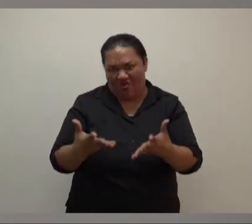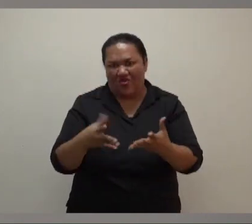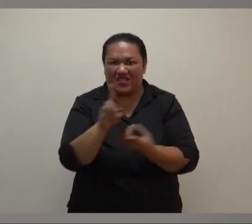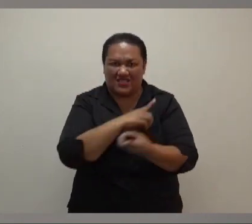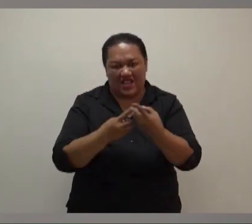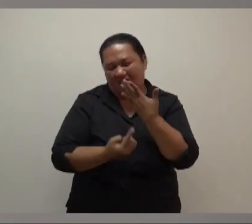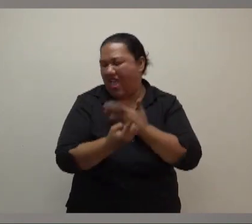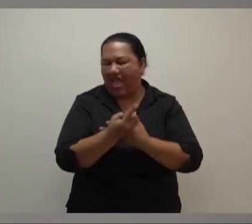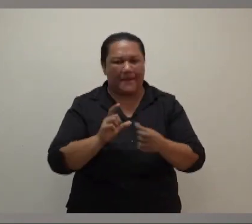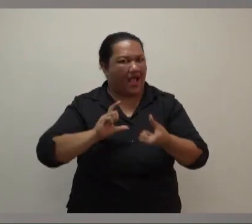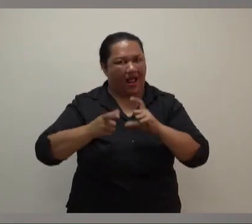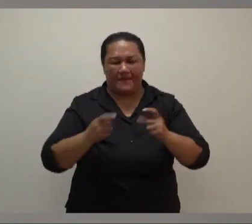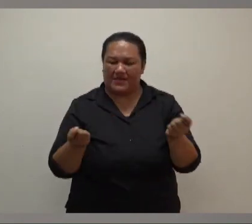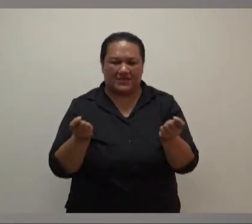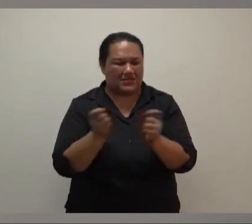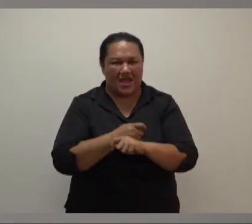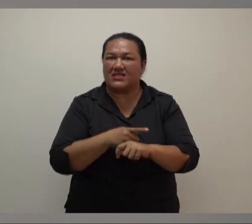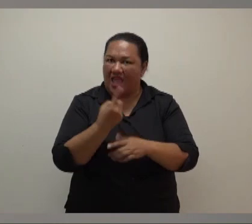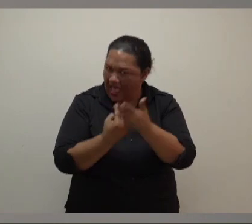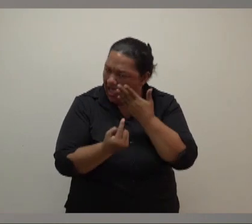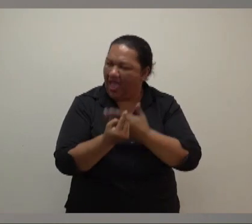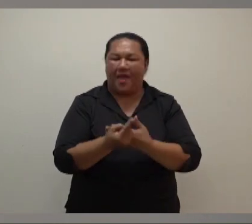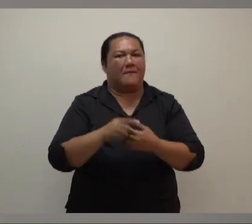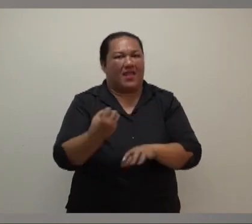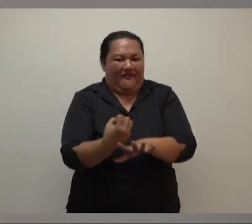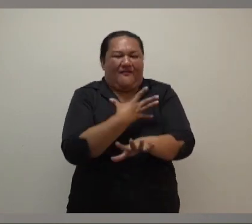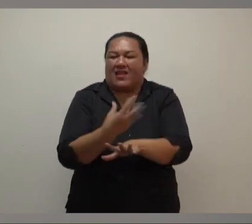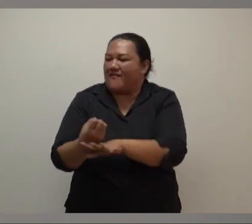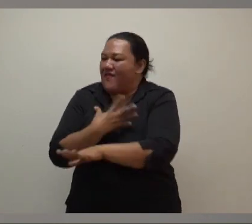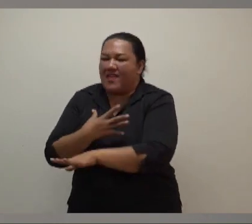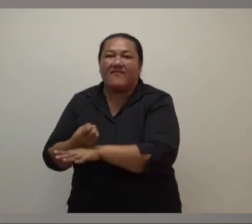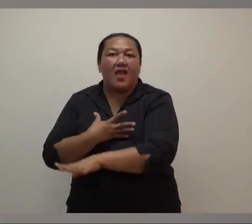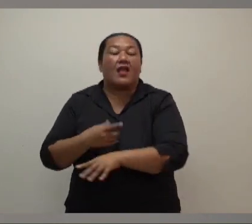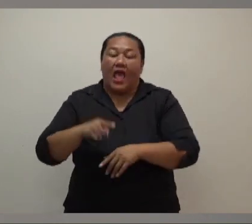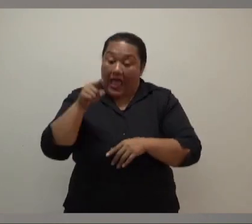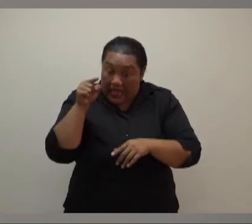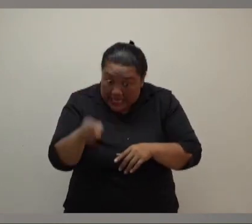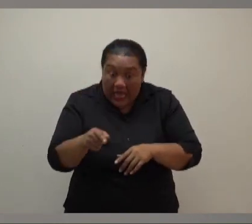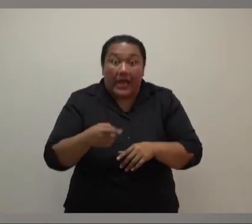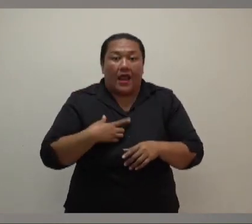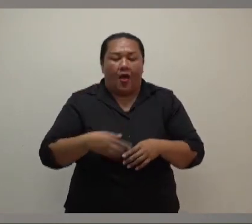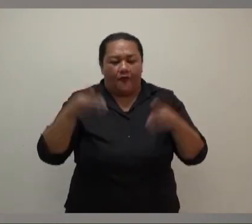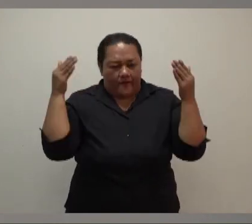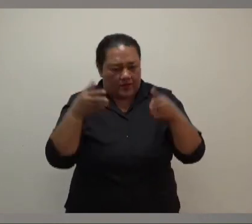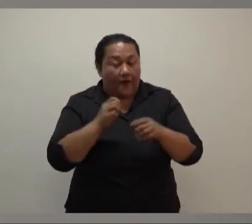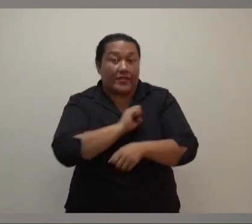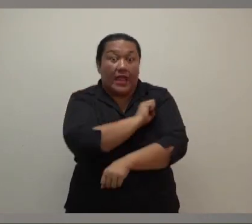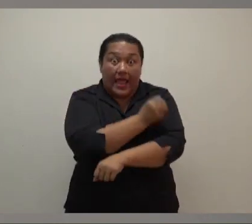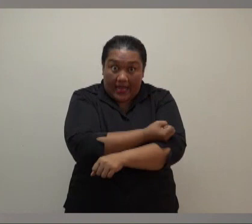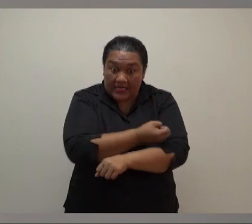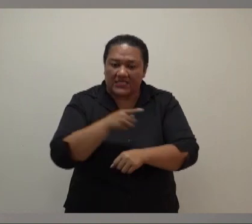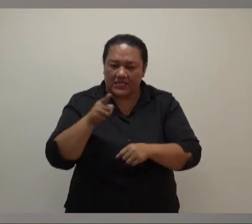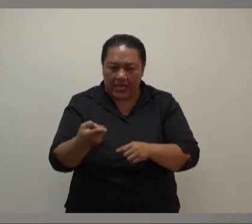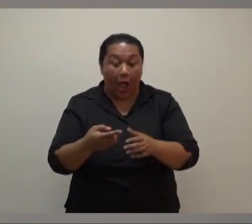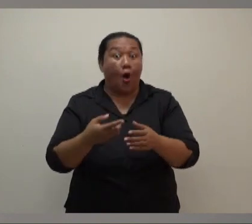unprecedented warming of the world. Building resilience takes energy, focus and resources, all of which